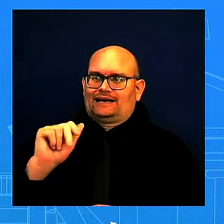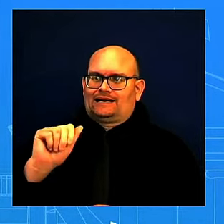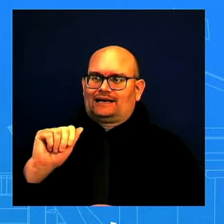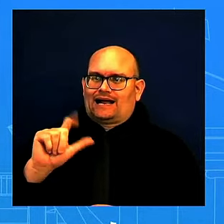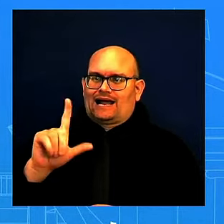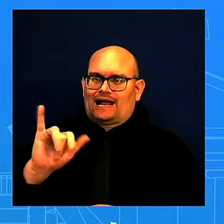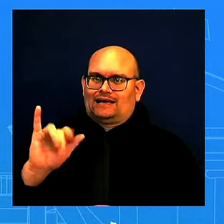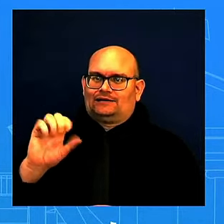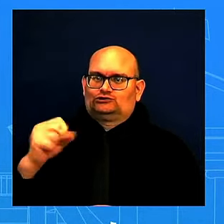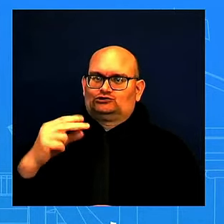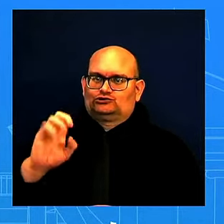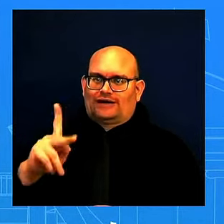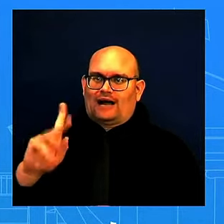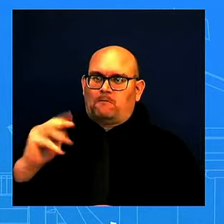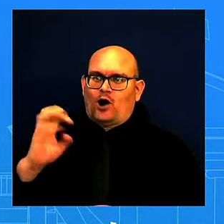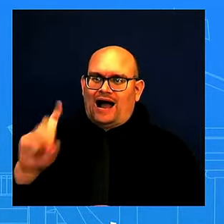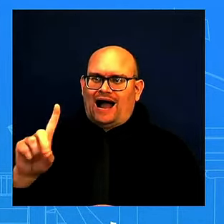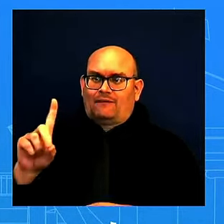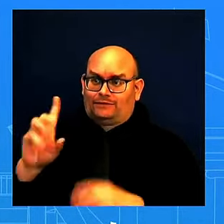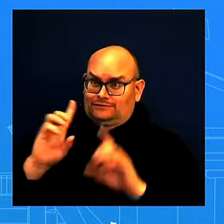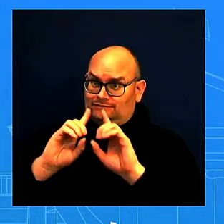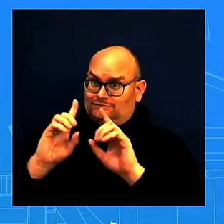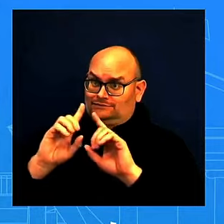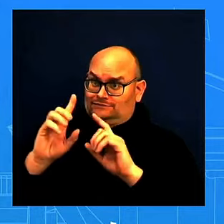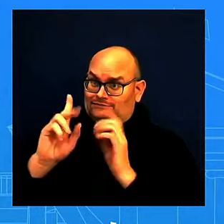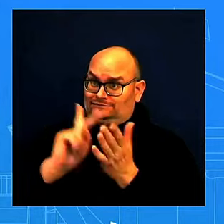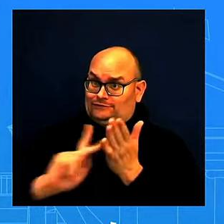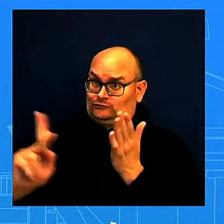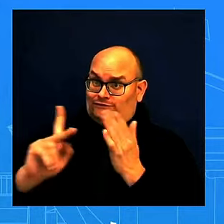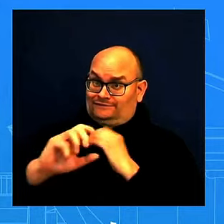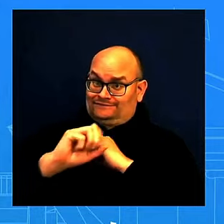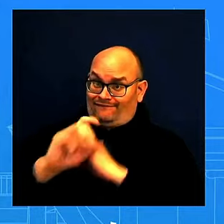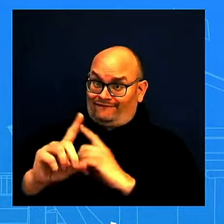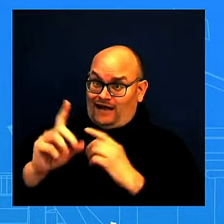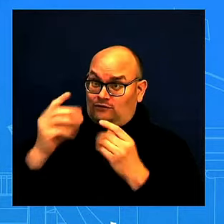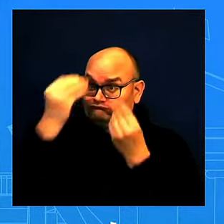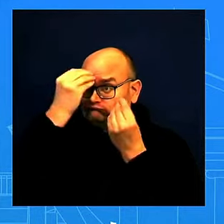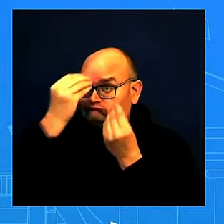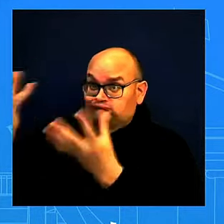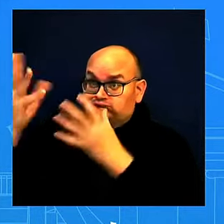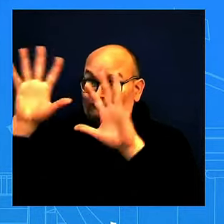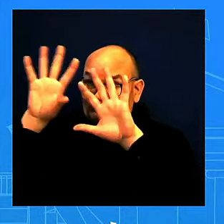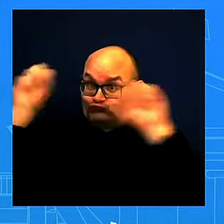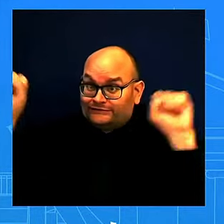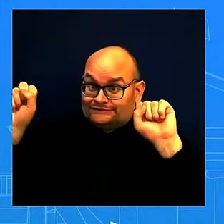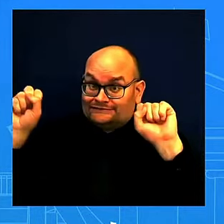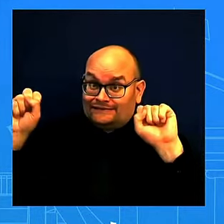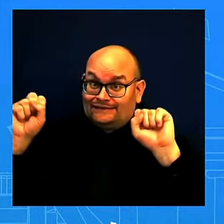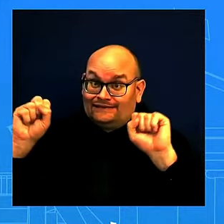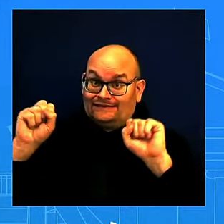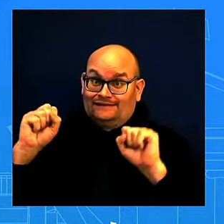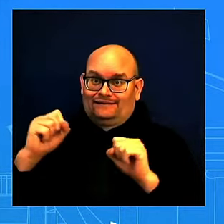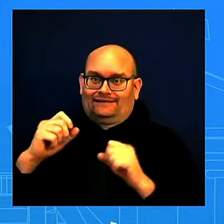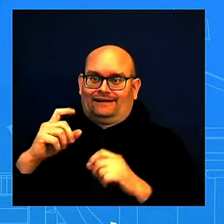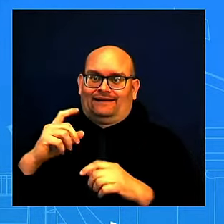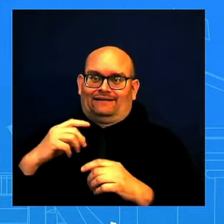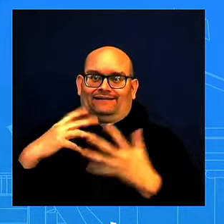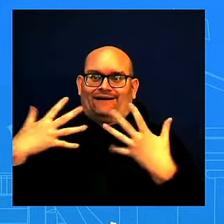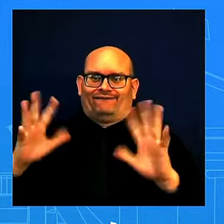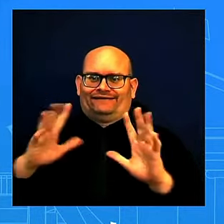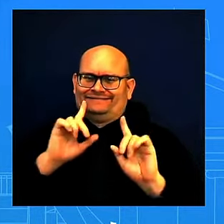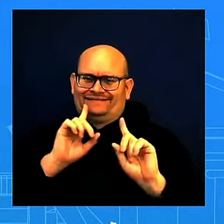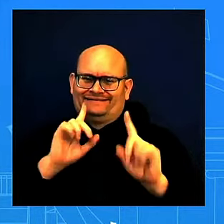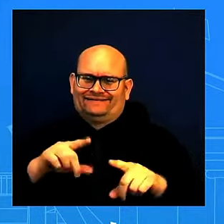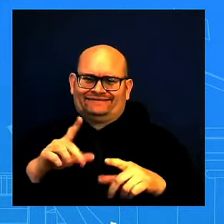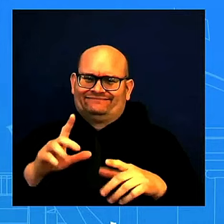the Commander-in-Chief? decision that he made. He made on his own. I understand. Can I just finish I think that answers the question. Well, it doesn't. Because I